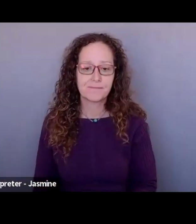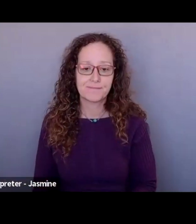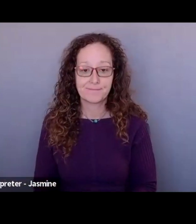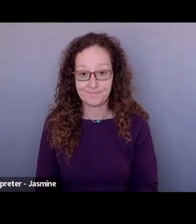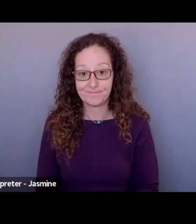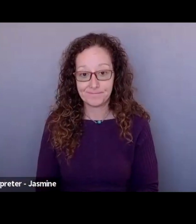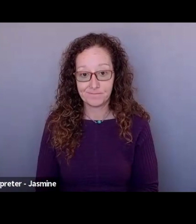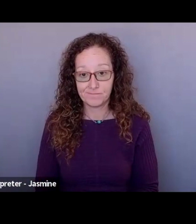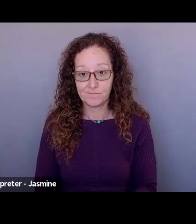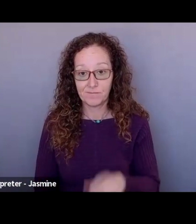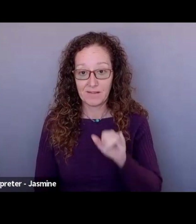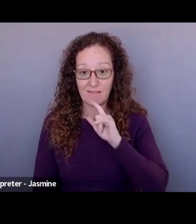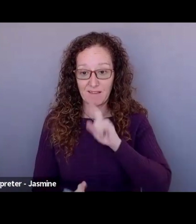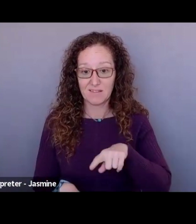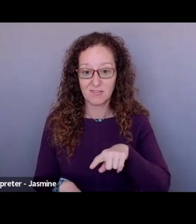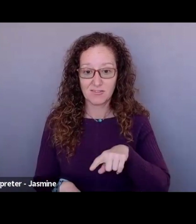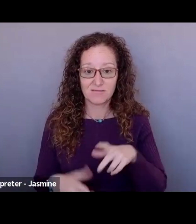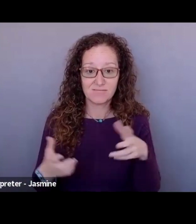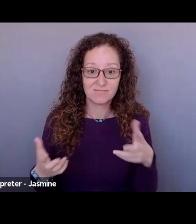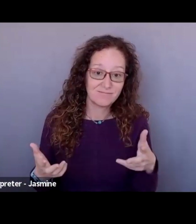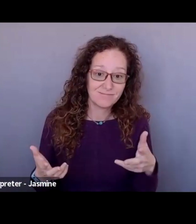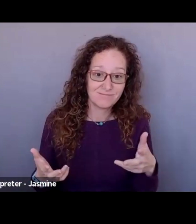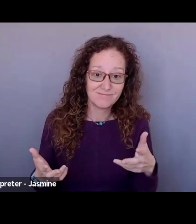Does that answer your question? I don't know if it does or not.